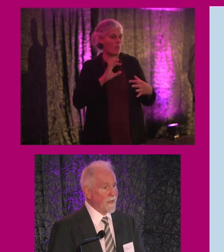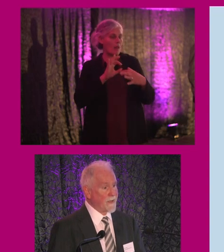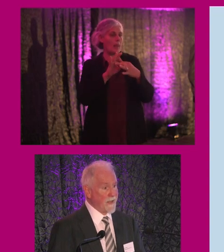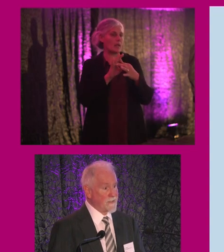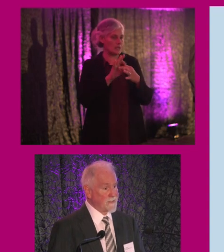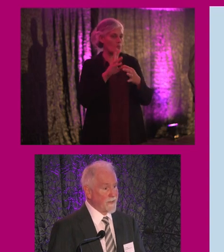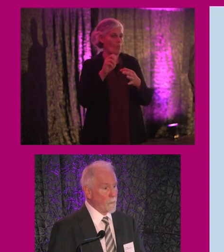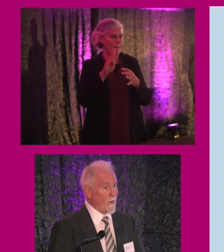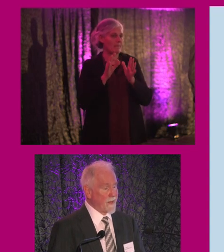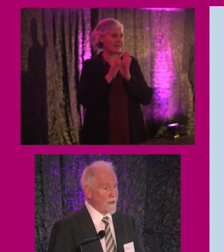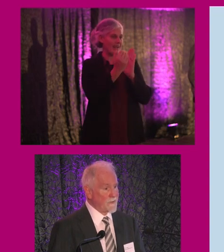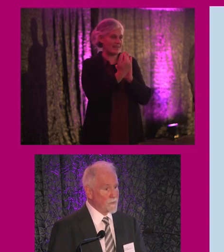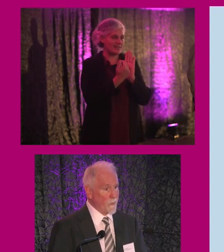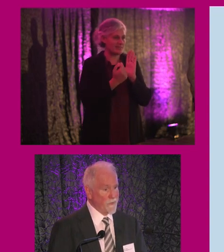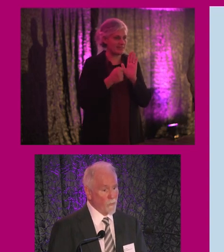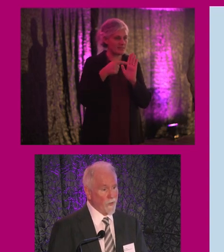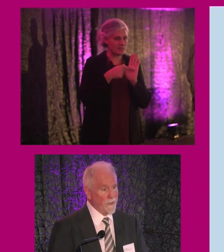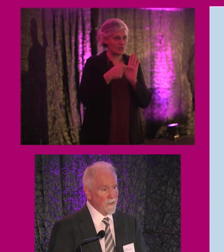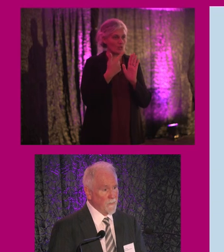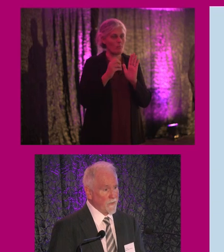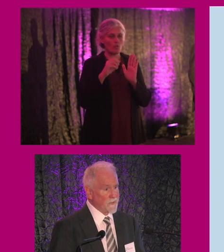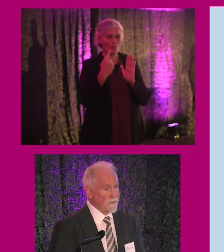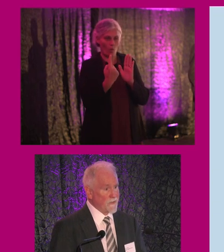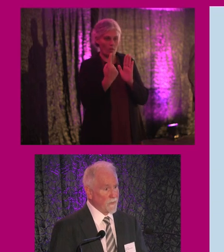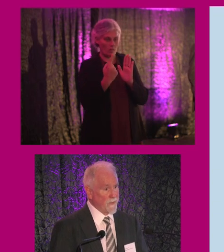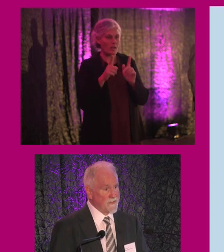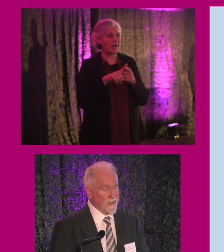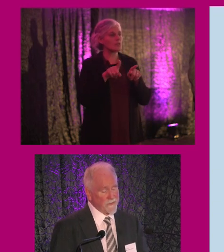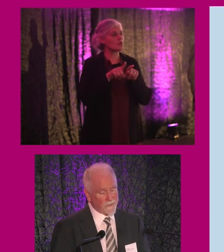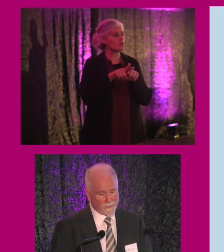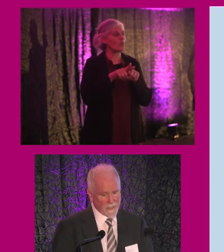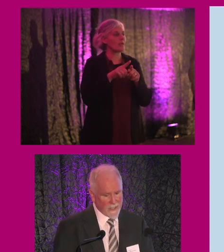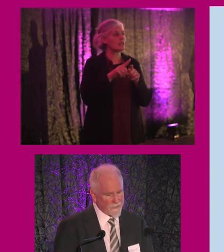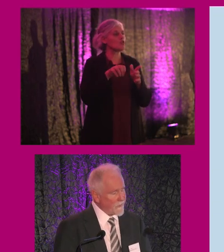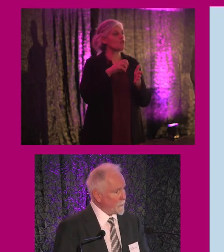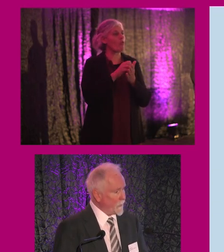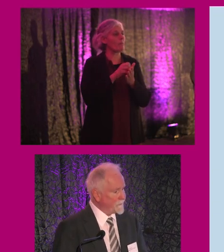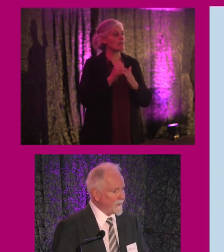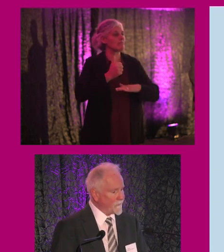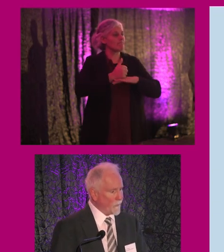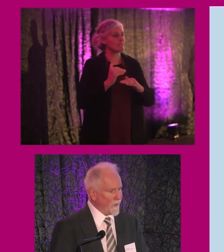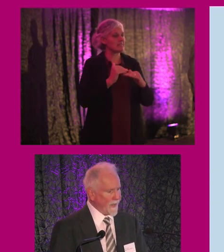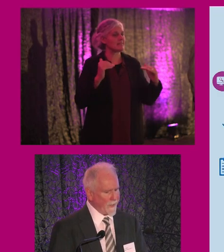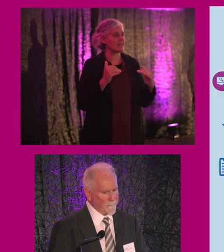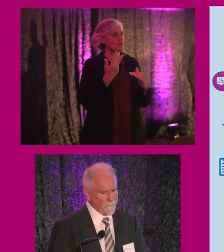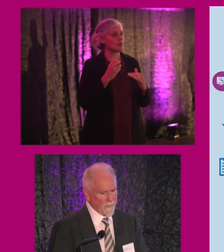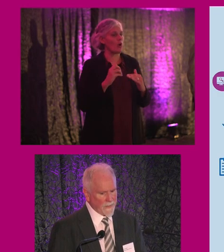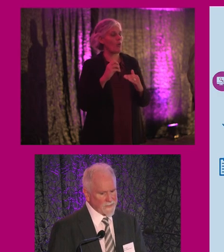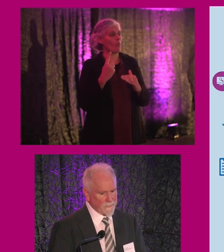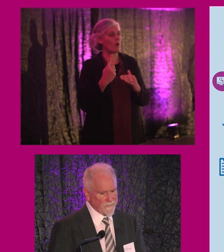guidance that WCAG 2.1, but also the European standard 301 549.